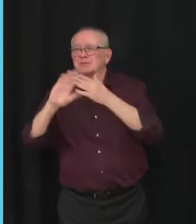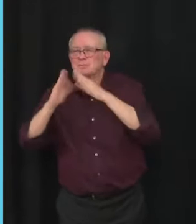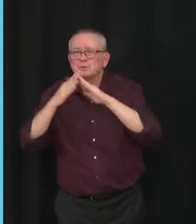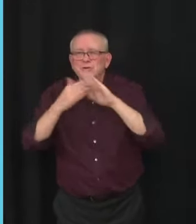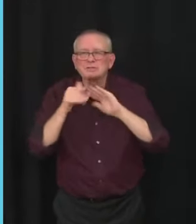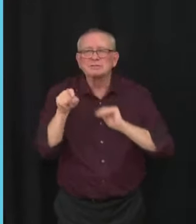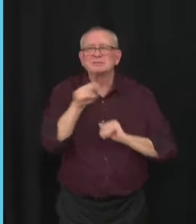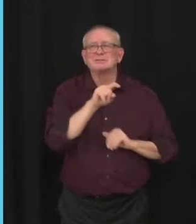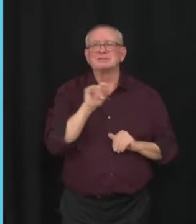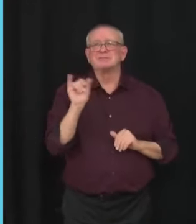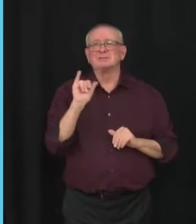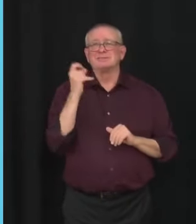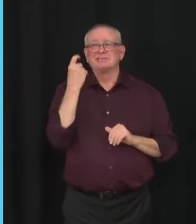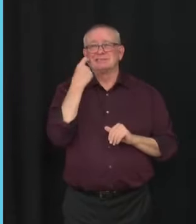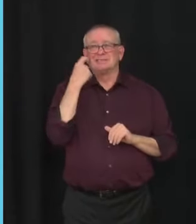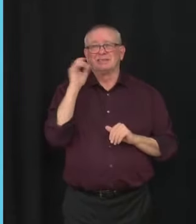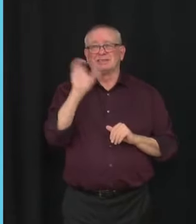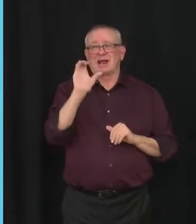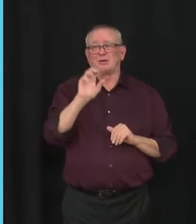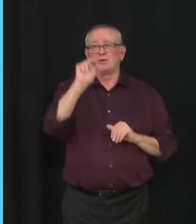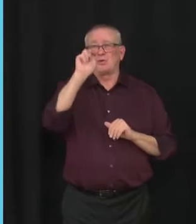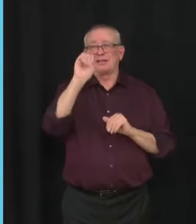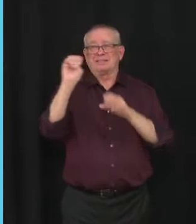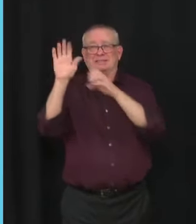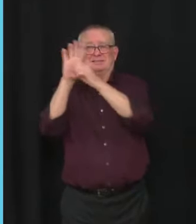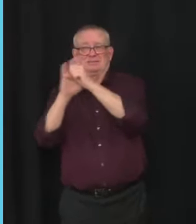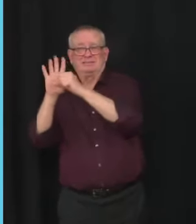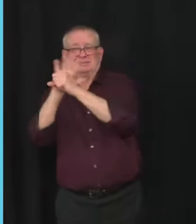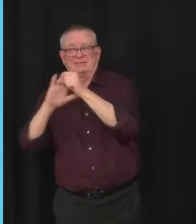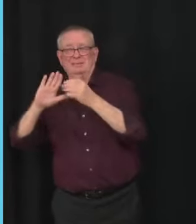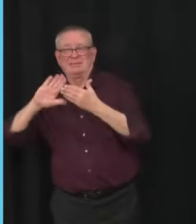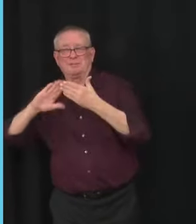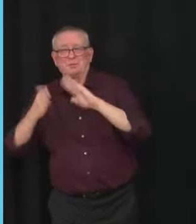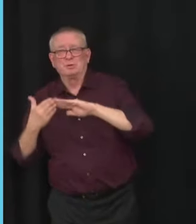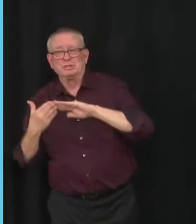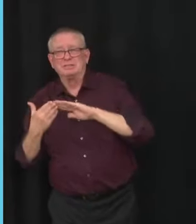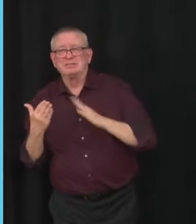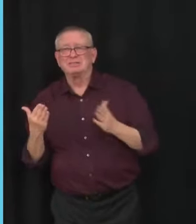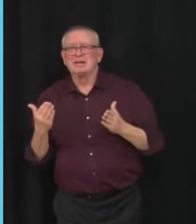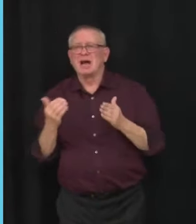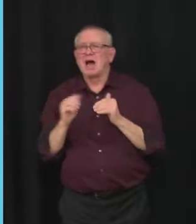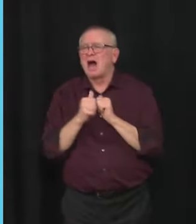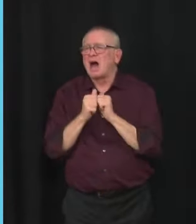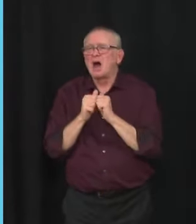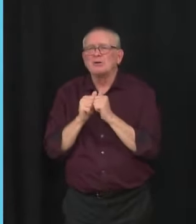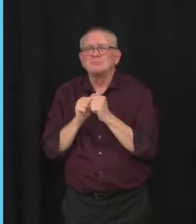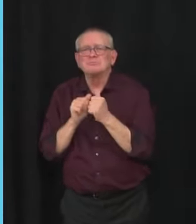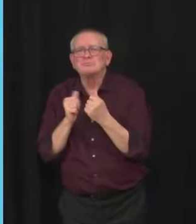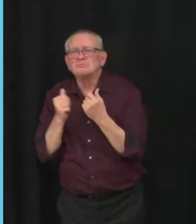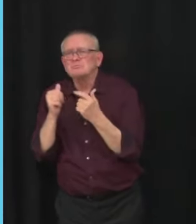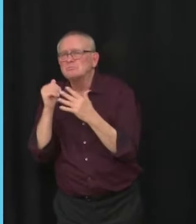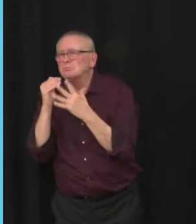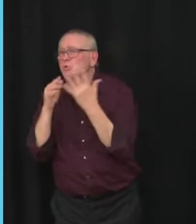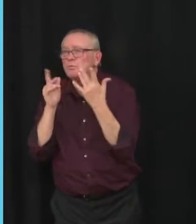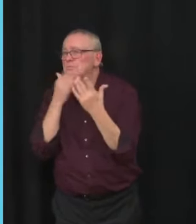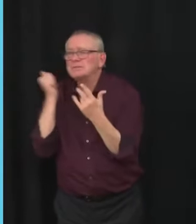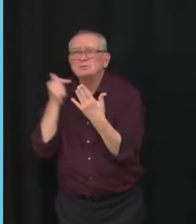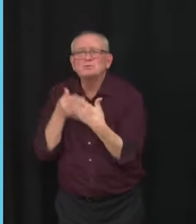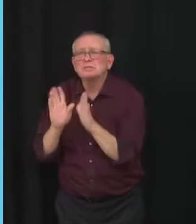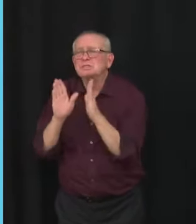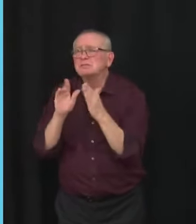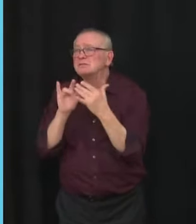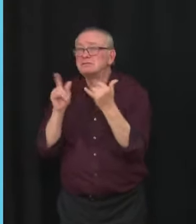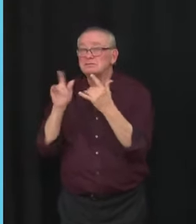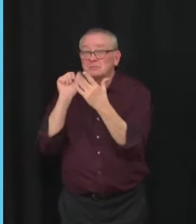Calgary and the same approach in Edmonton and apply that in other areas across the province